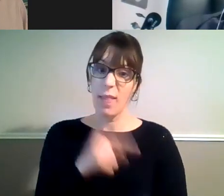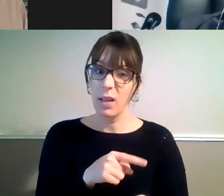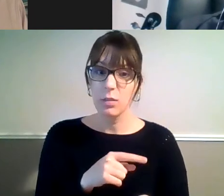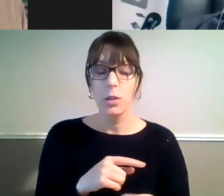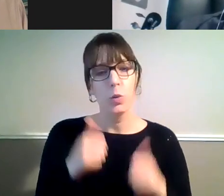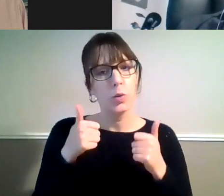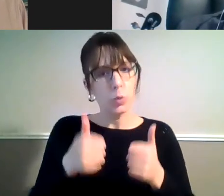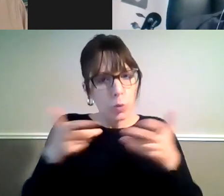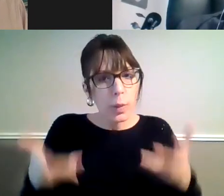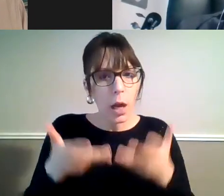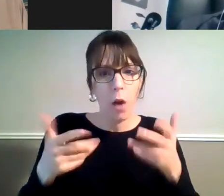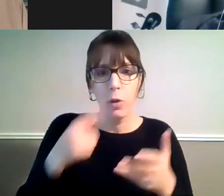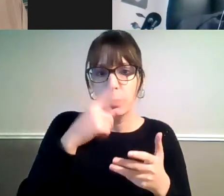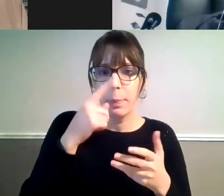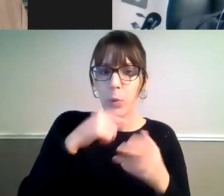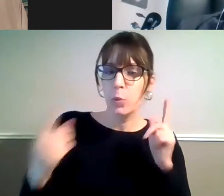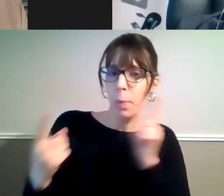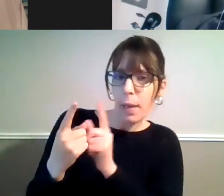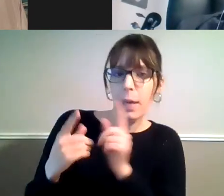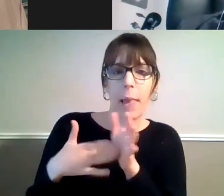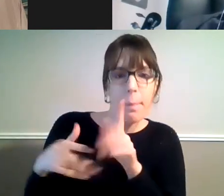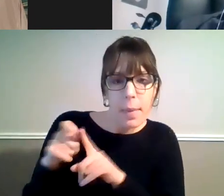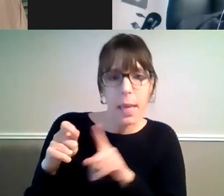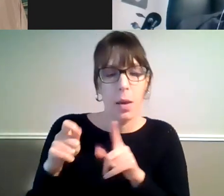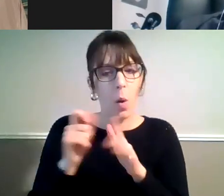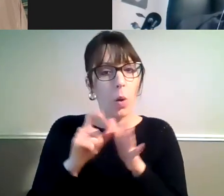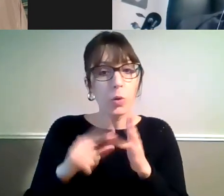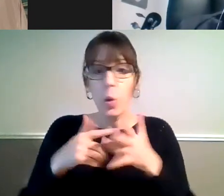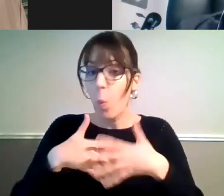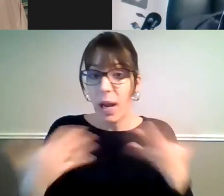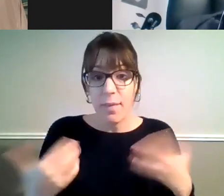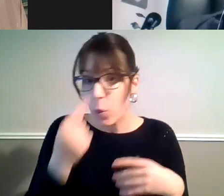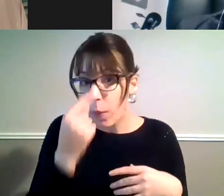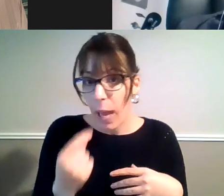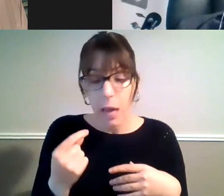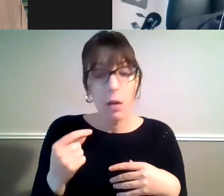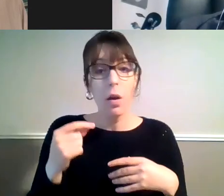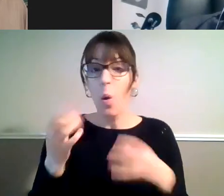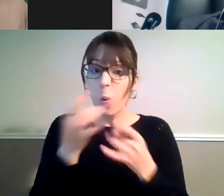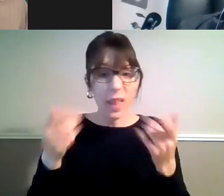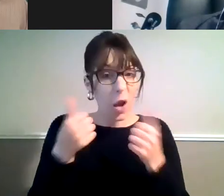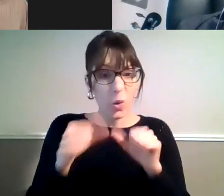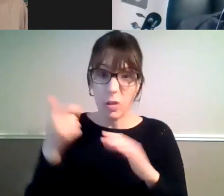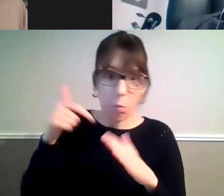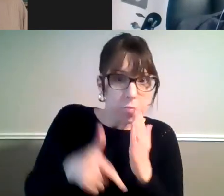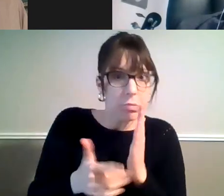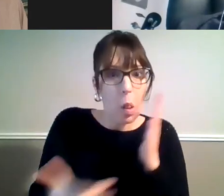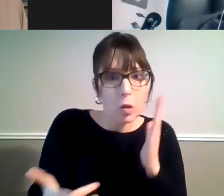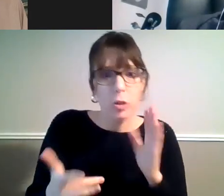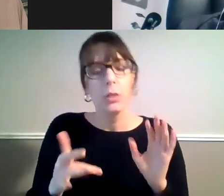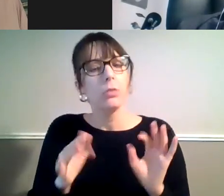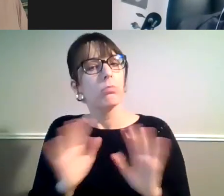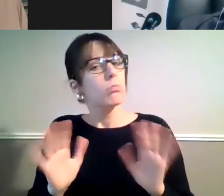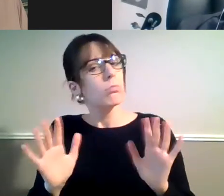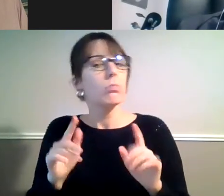people to go along and meet with their MPs and just do the things they can do in a low-tech way, whether it's writing to their MP. There's heaps and heaps of ways people can get involved